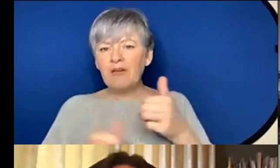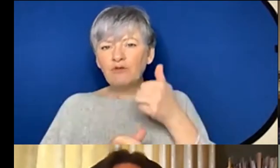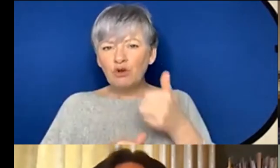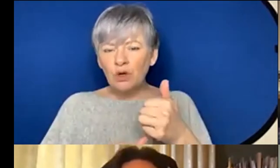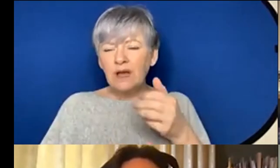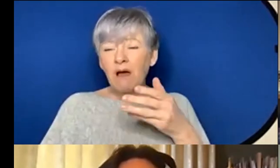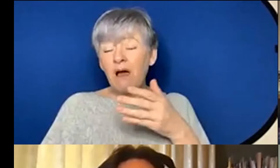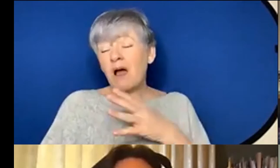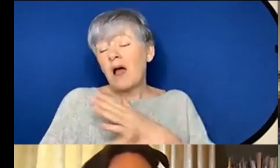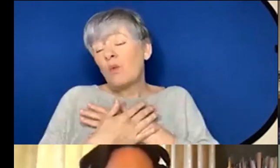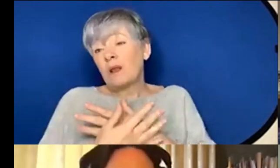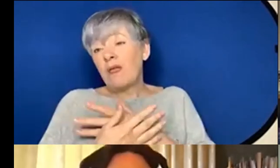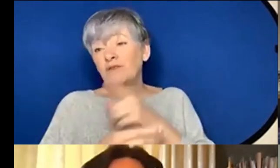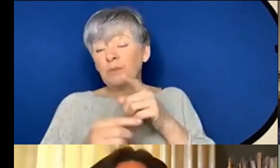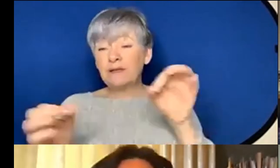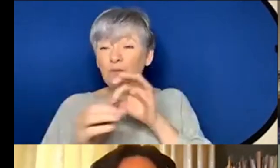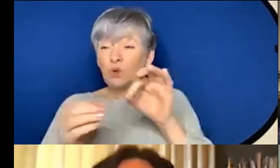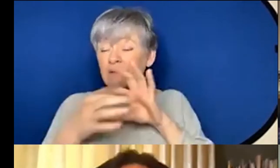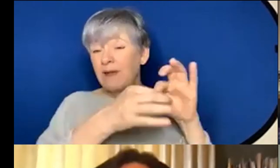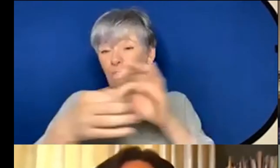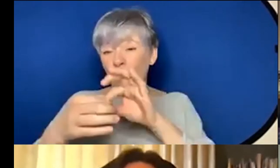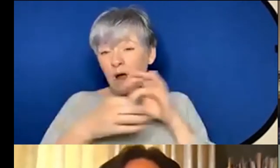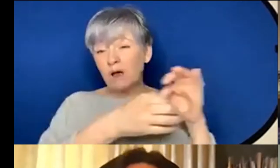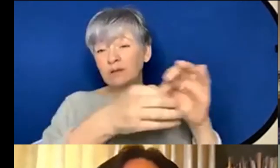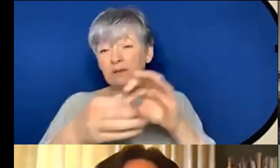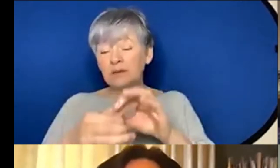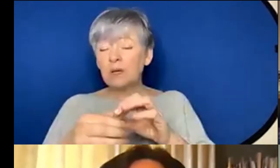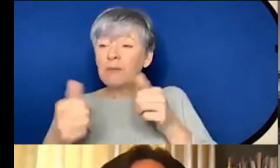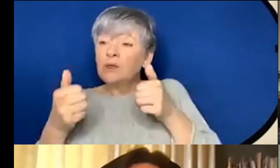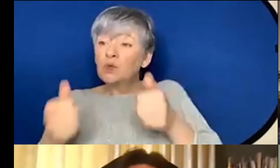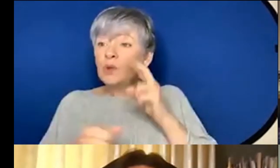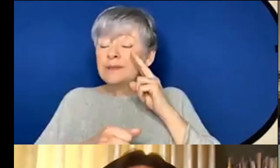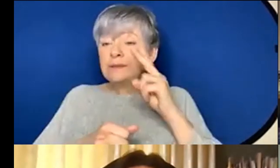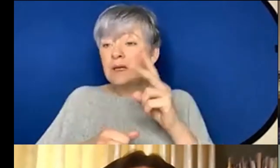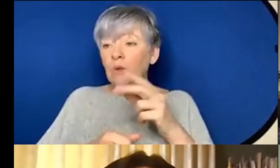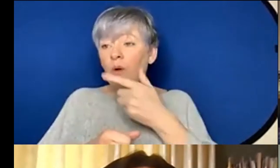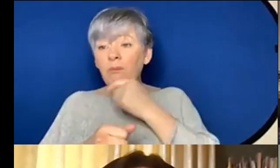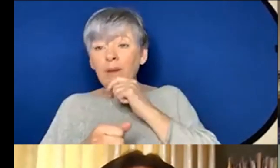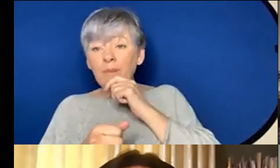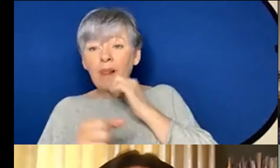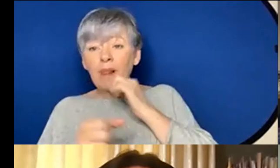love to be in these kind of networks it's it's good to see what these people are doing and yeah